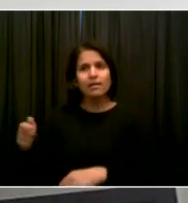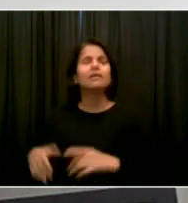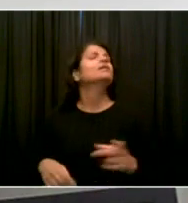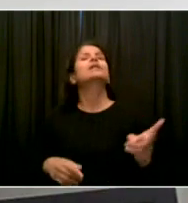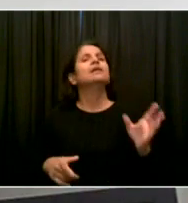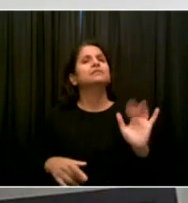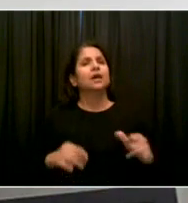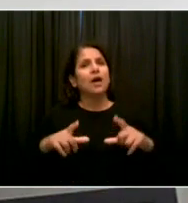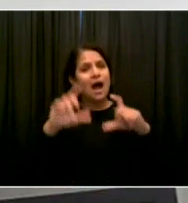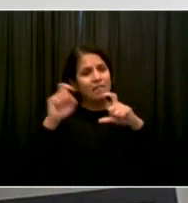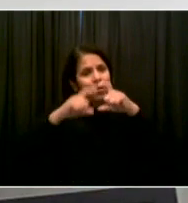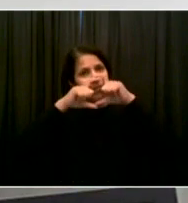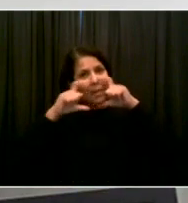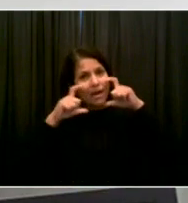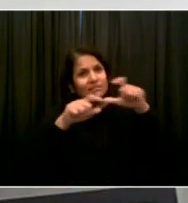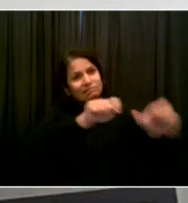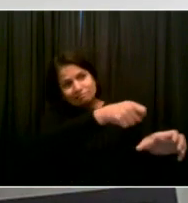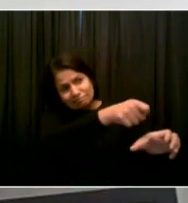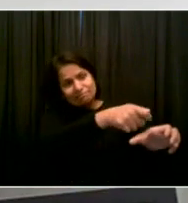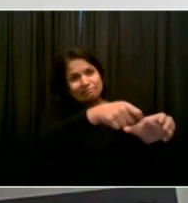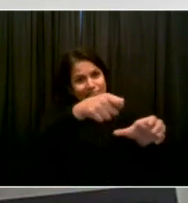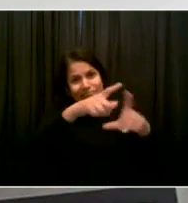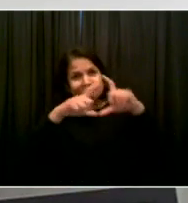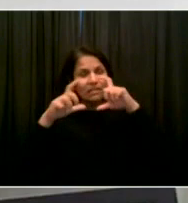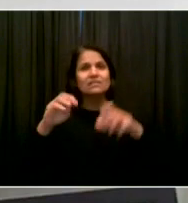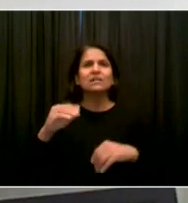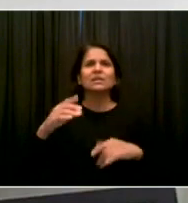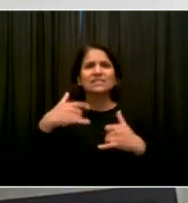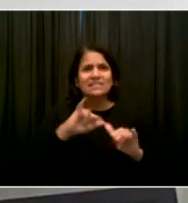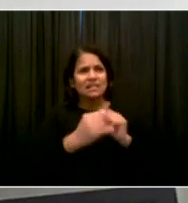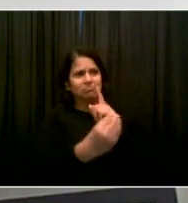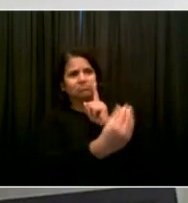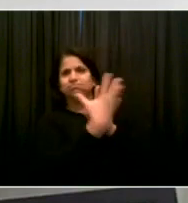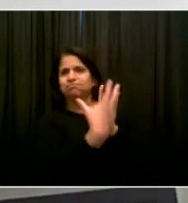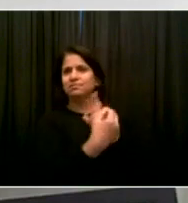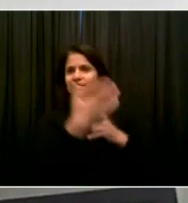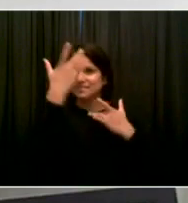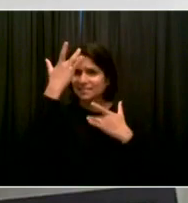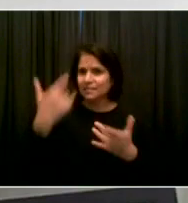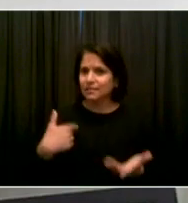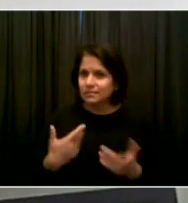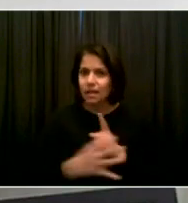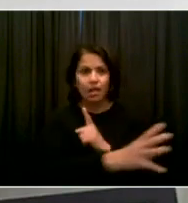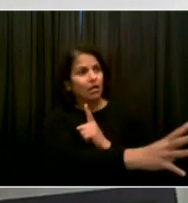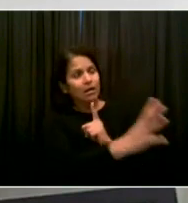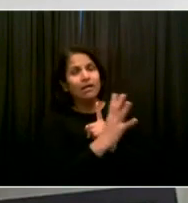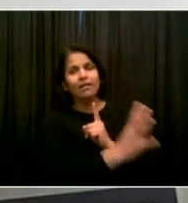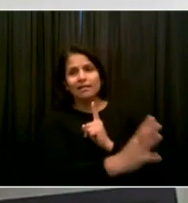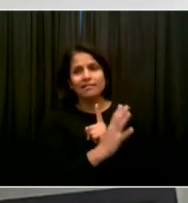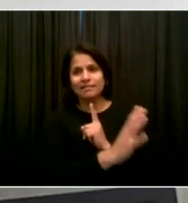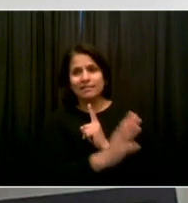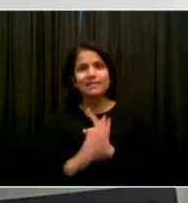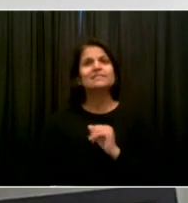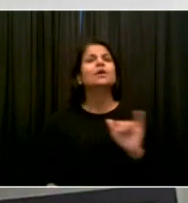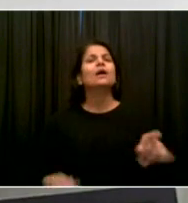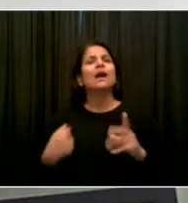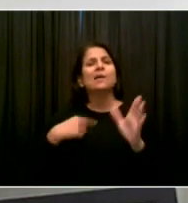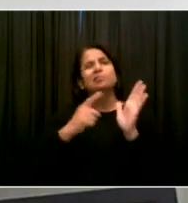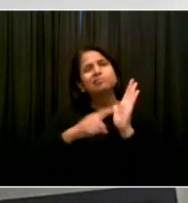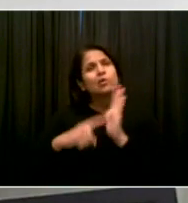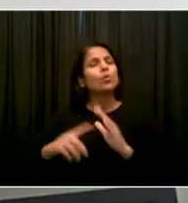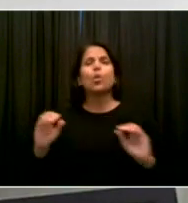what we found yesterday was malfeasance. Everybody was trying to do their best. They just couldn't do it